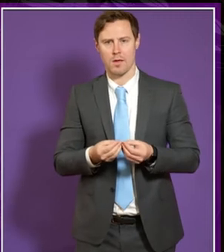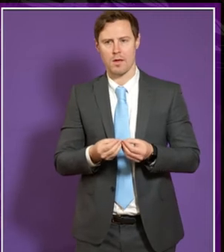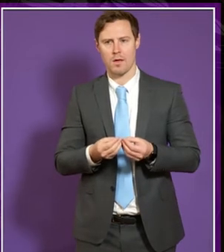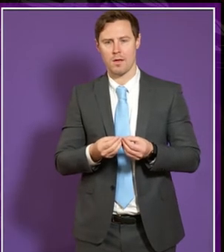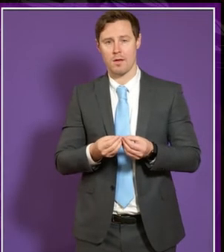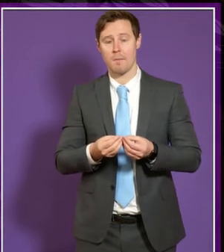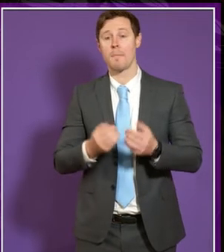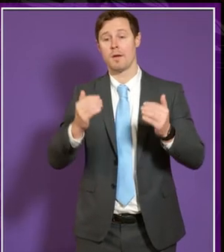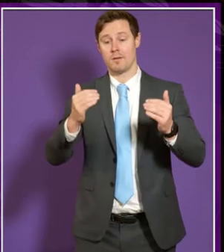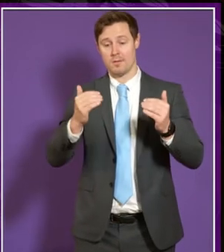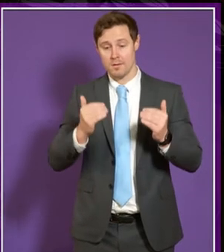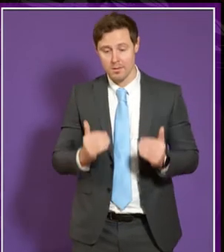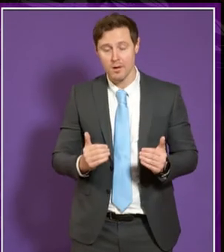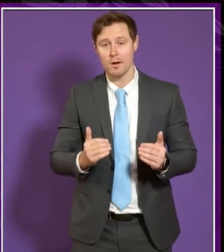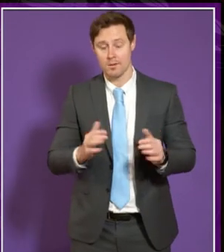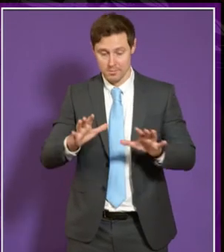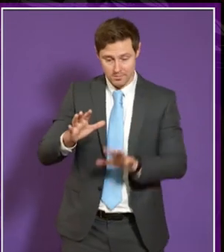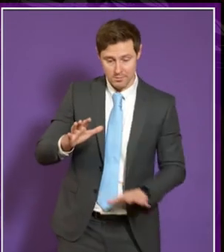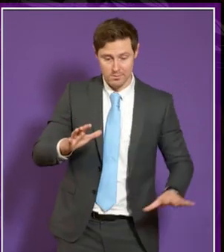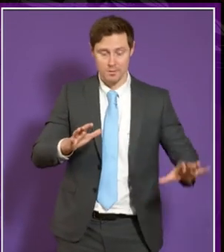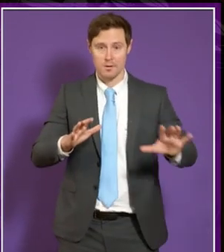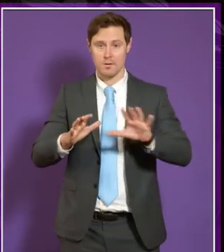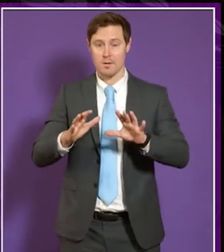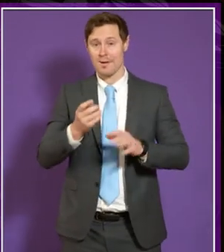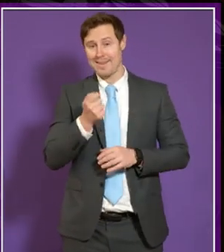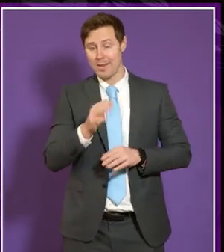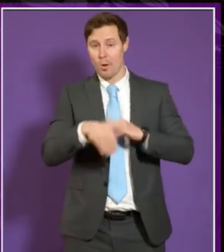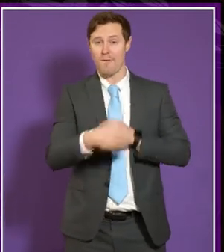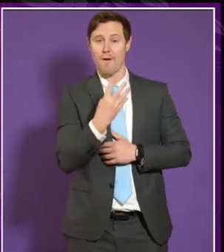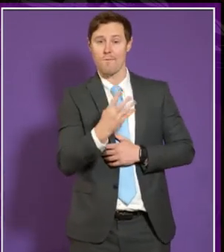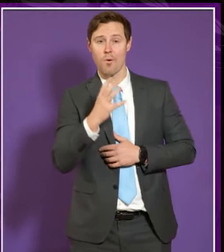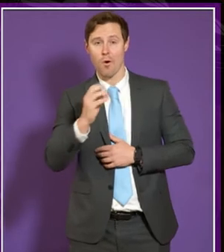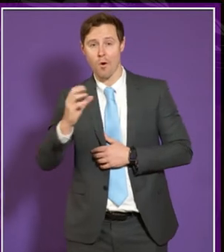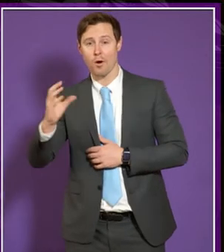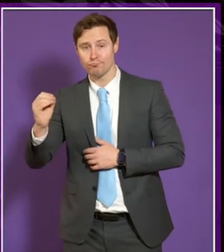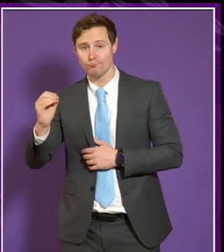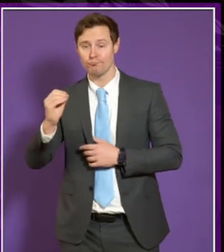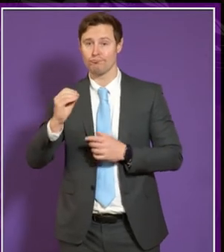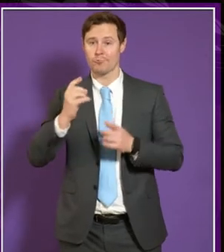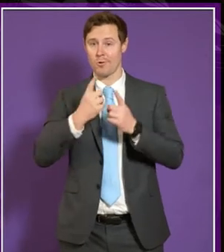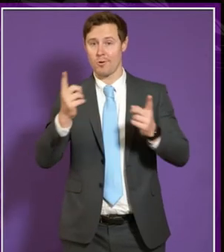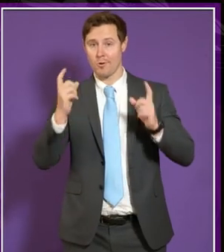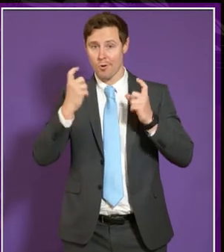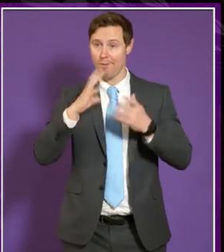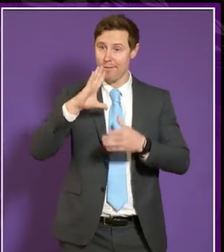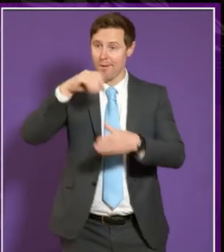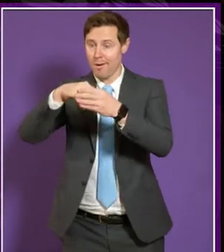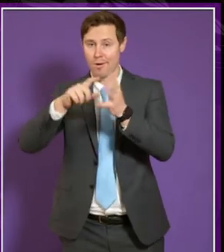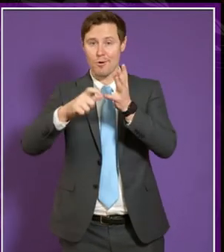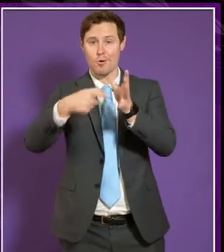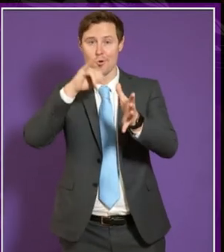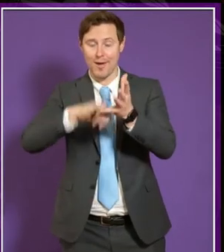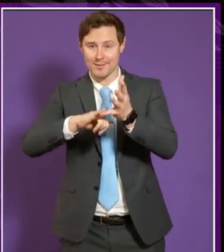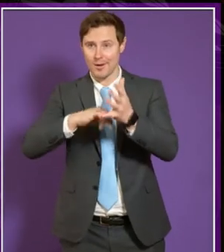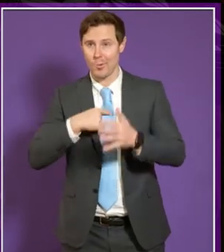nearly 400 institutions who are members of UCAS and through um the groups that